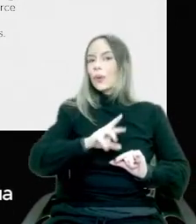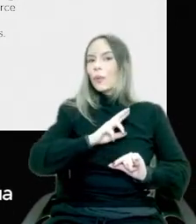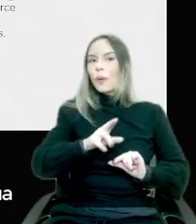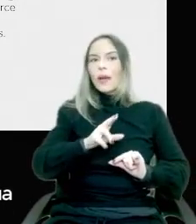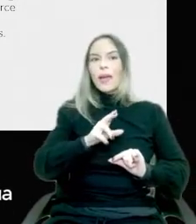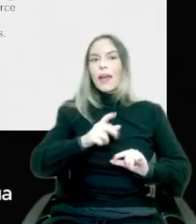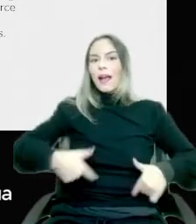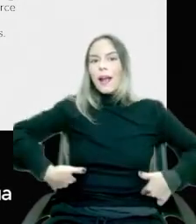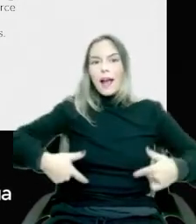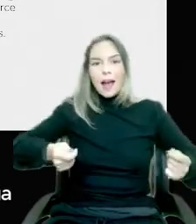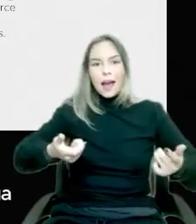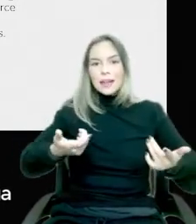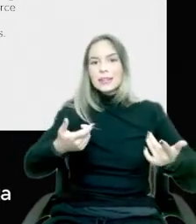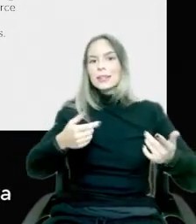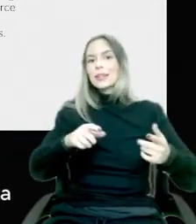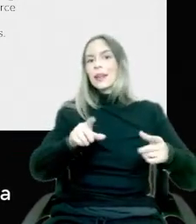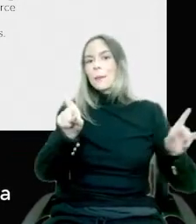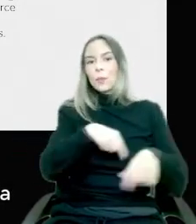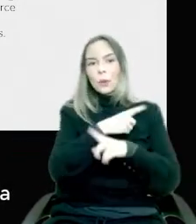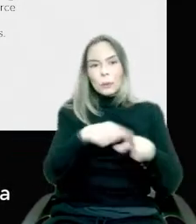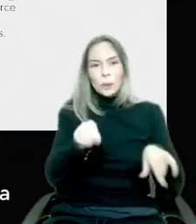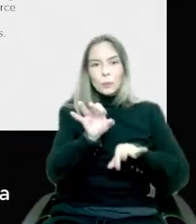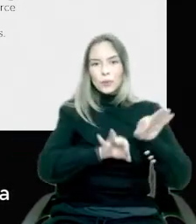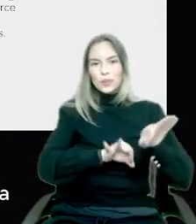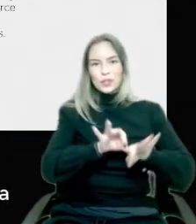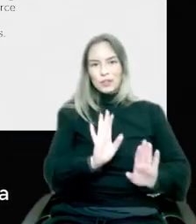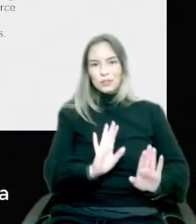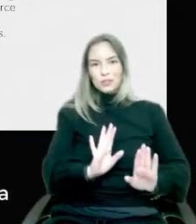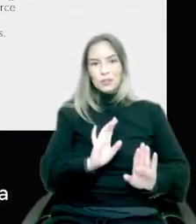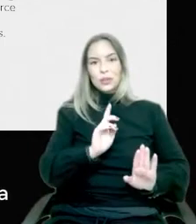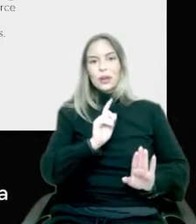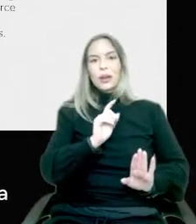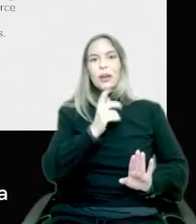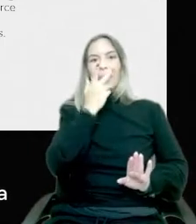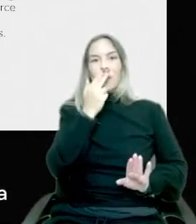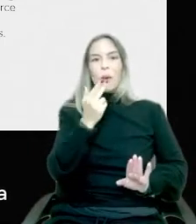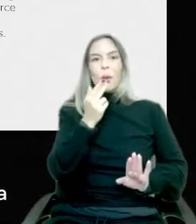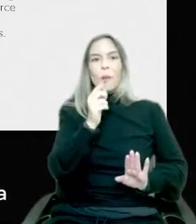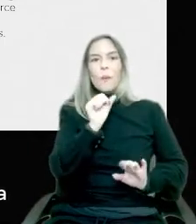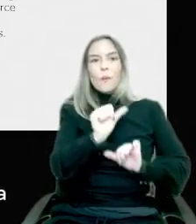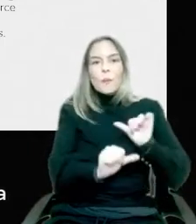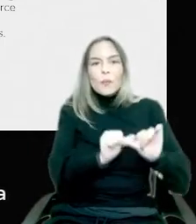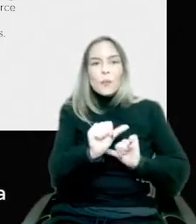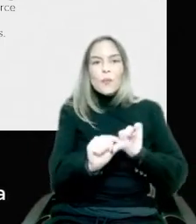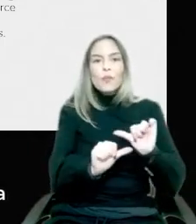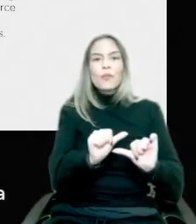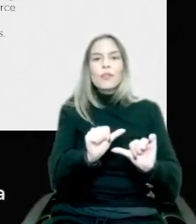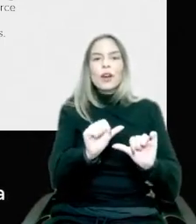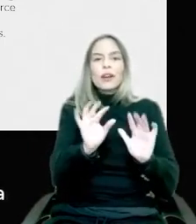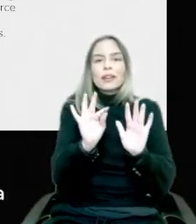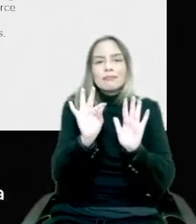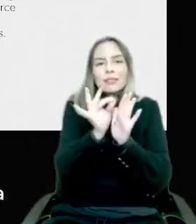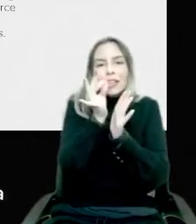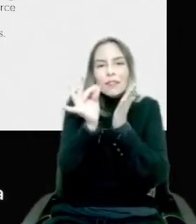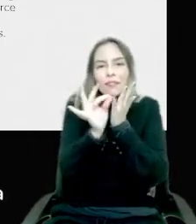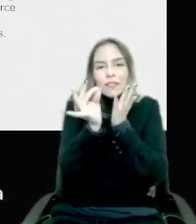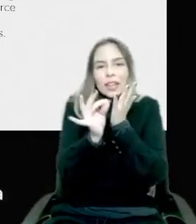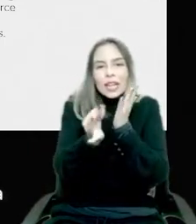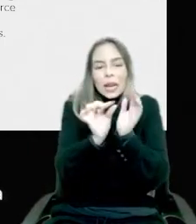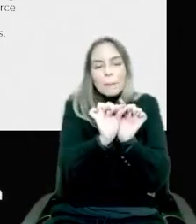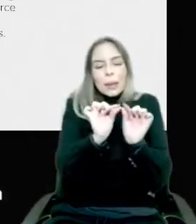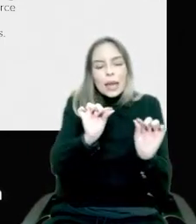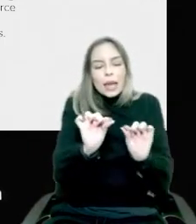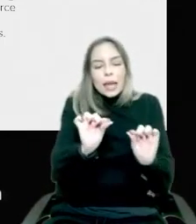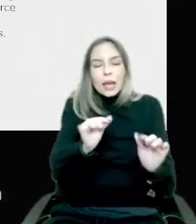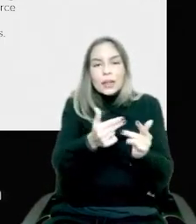prohibitive projects that really don't move the needle. How do we move the needle when it comes to the